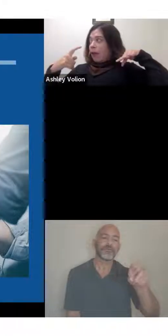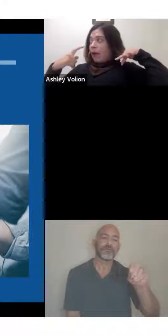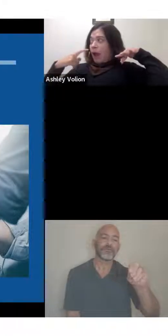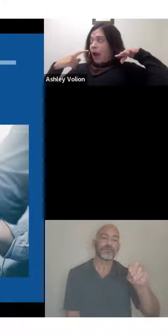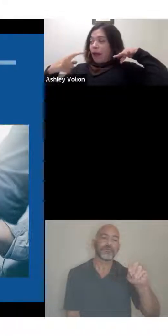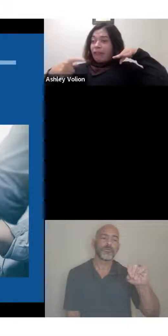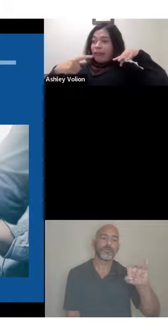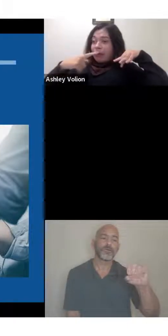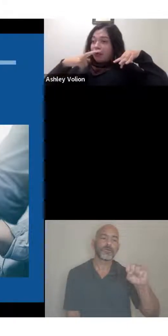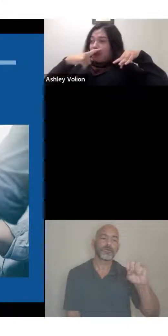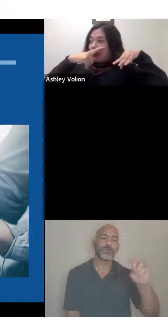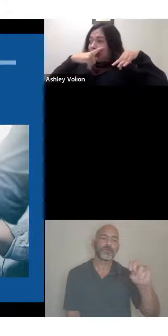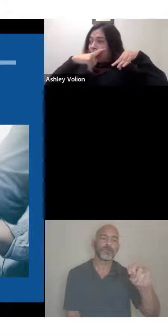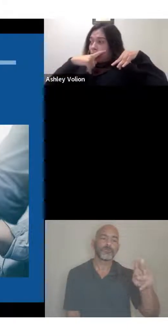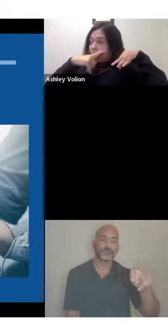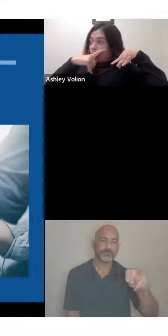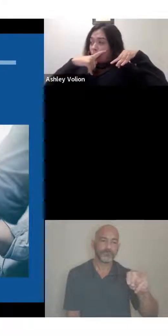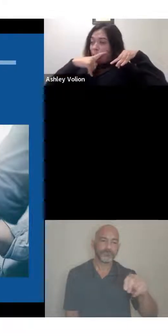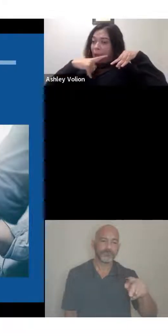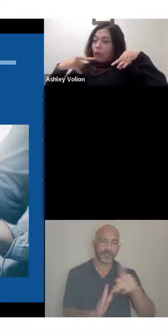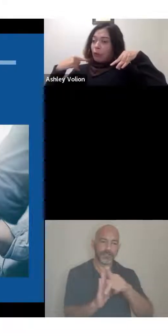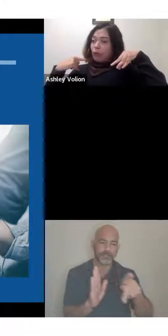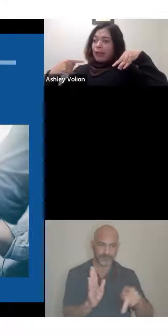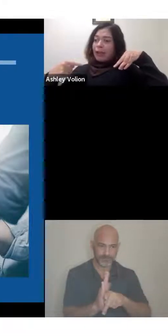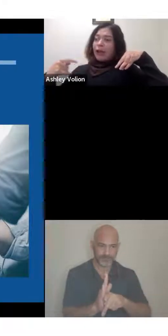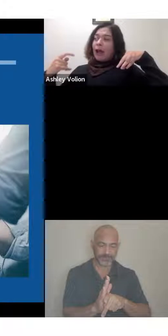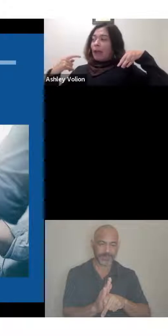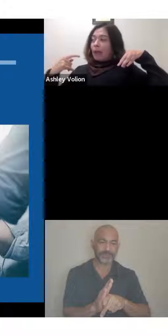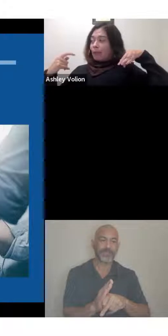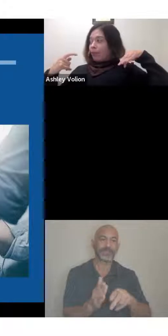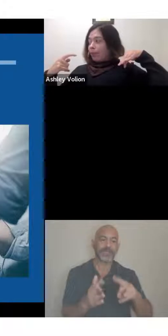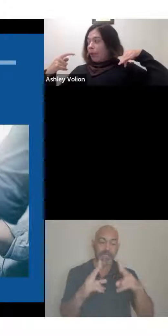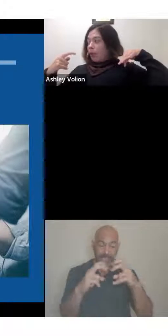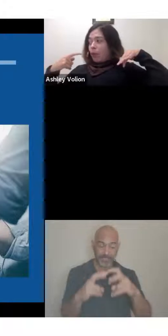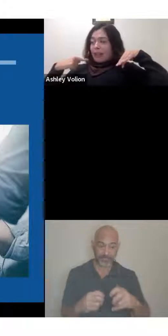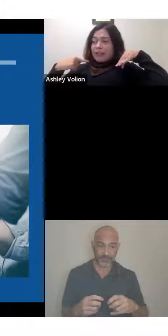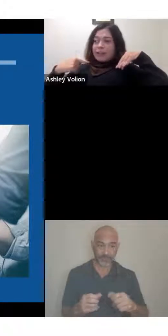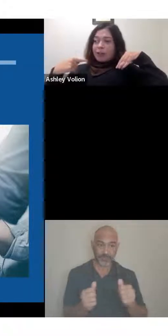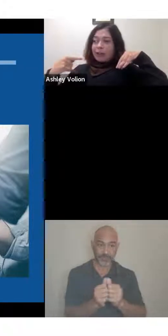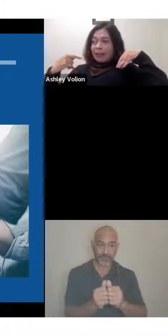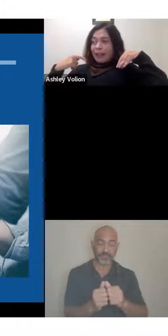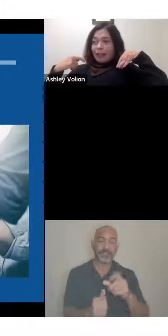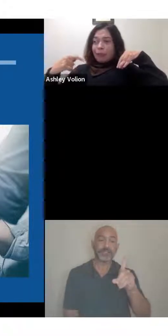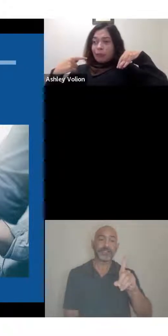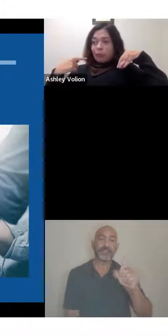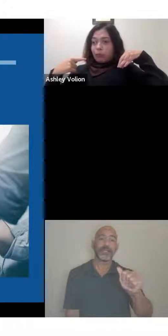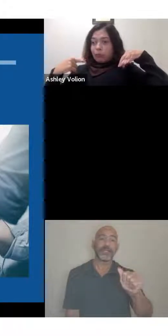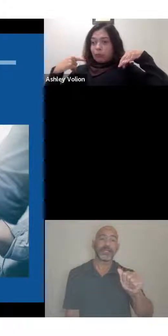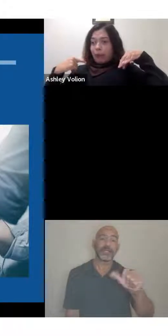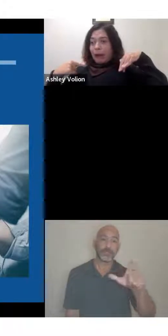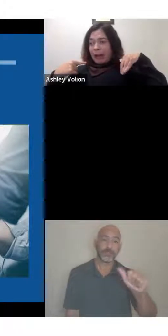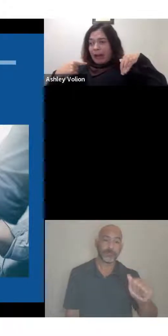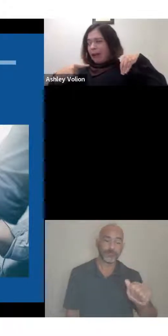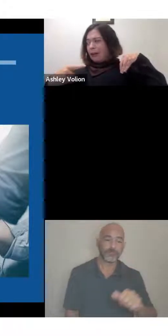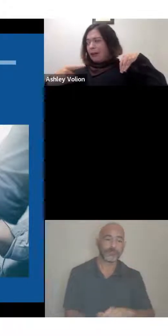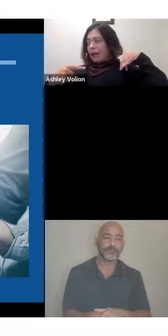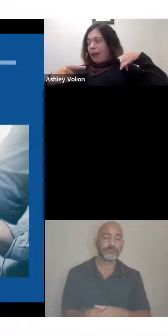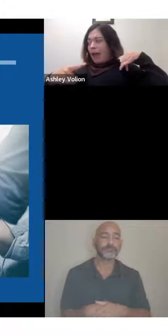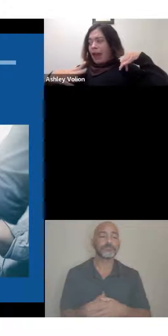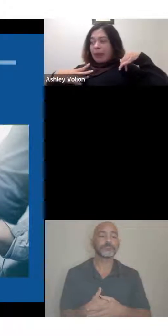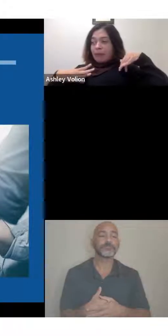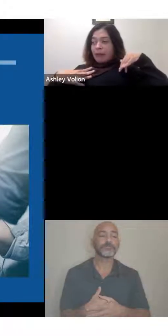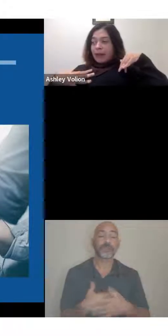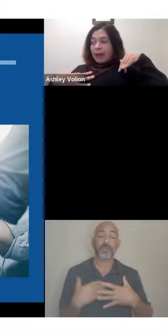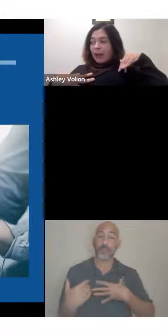a Filipino white woman with brown hair.